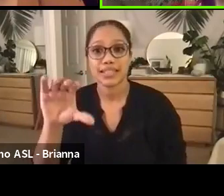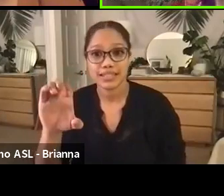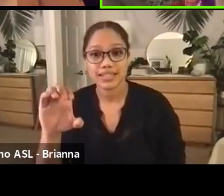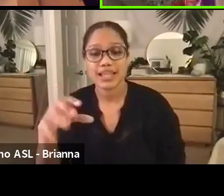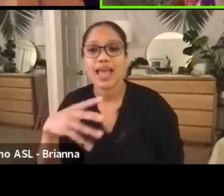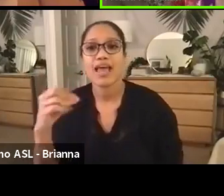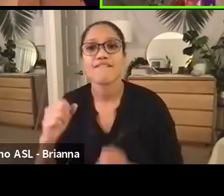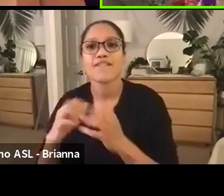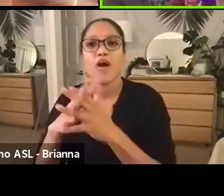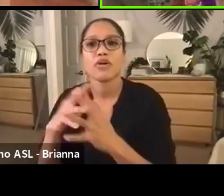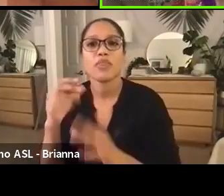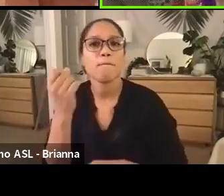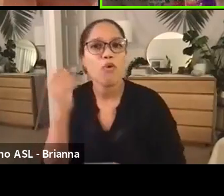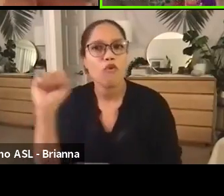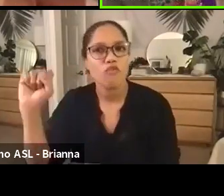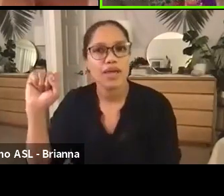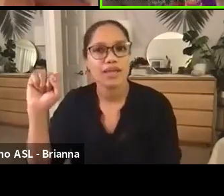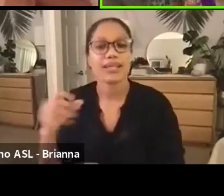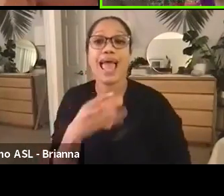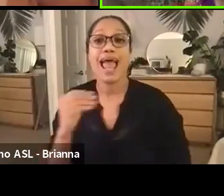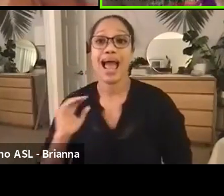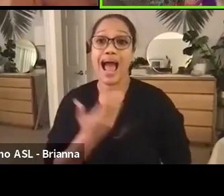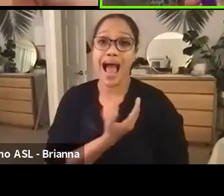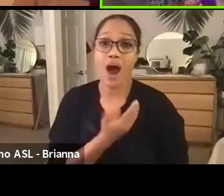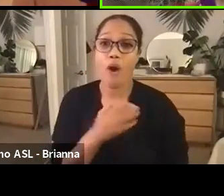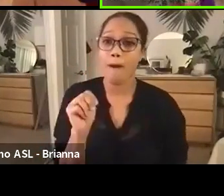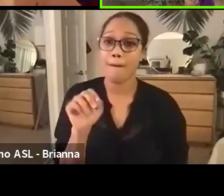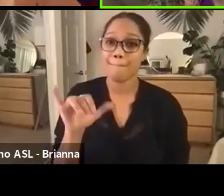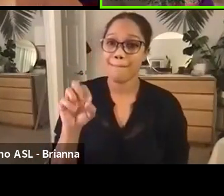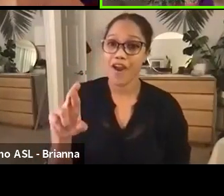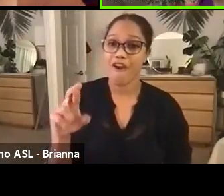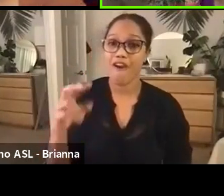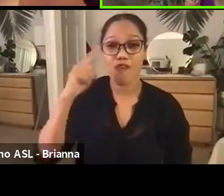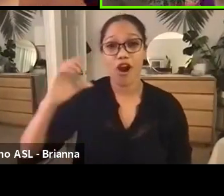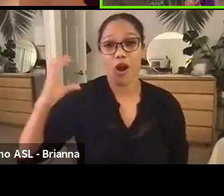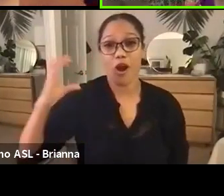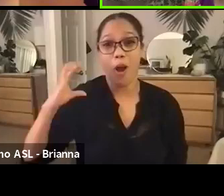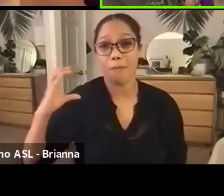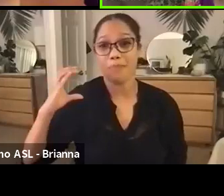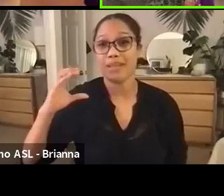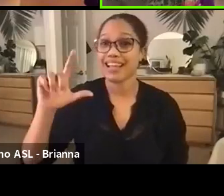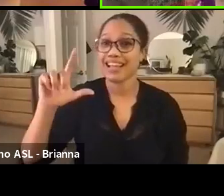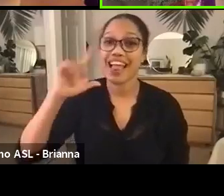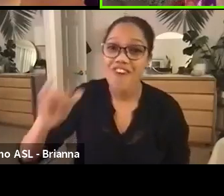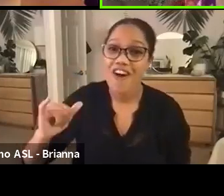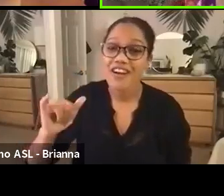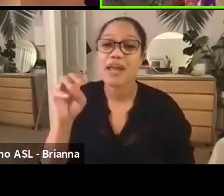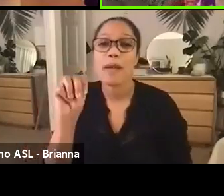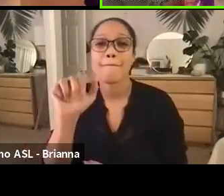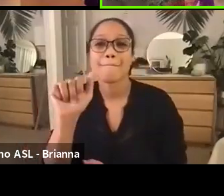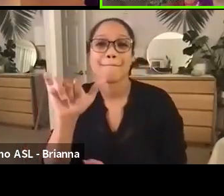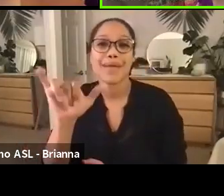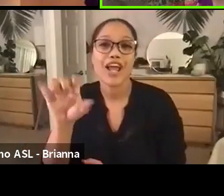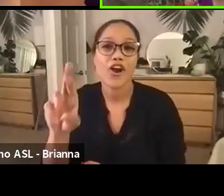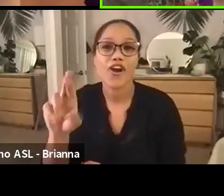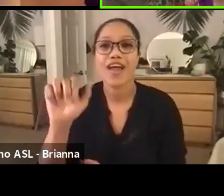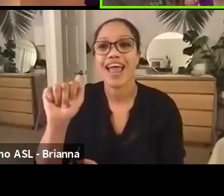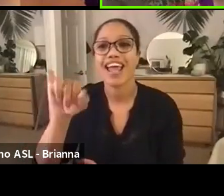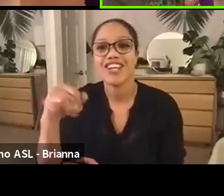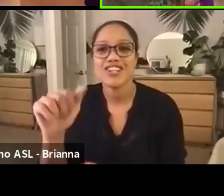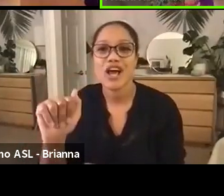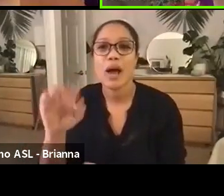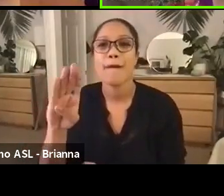mayor of Compton, California, Mayor Asia Brown, who has, through the Compton